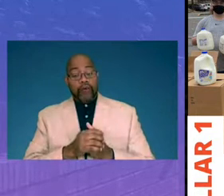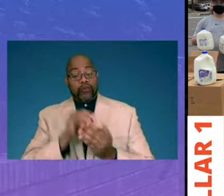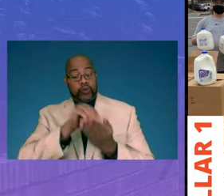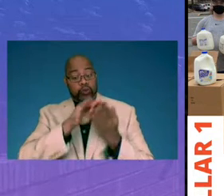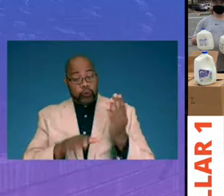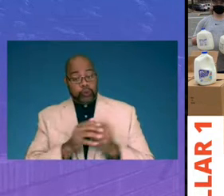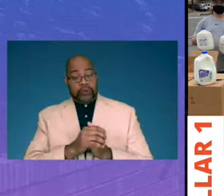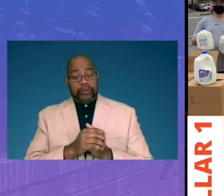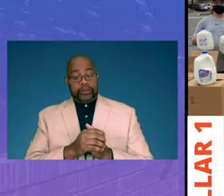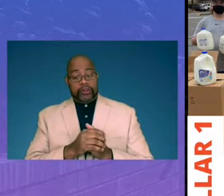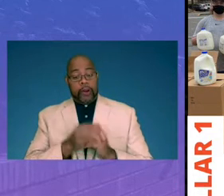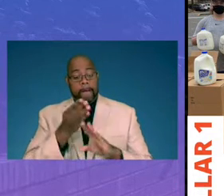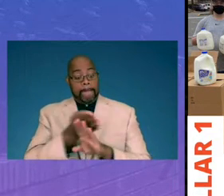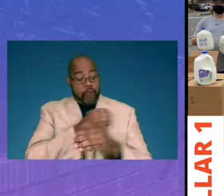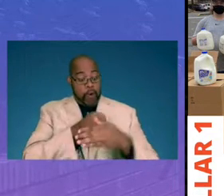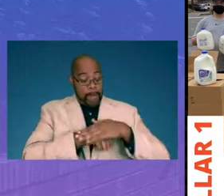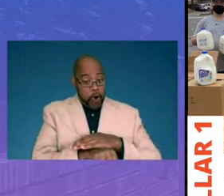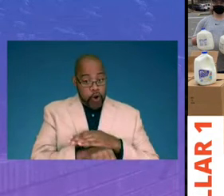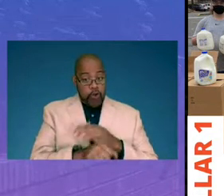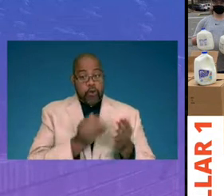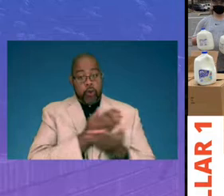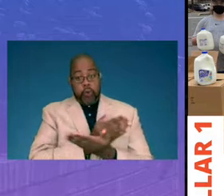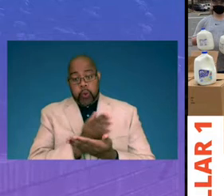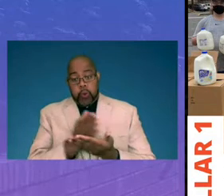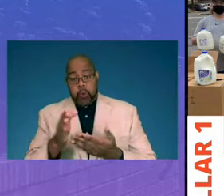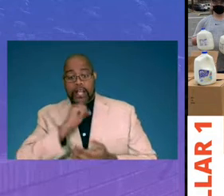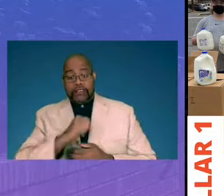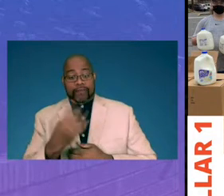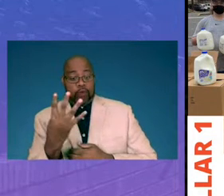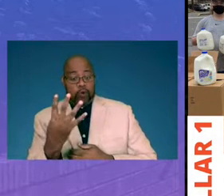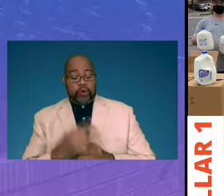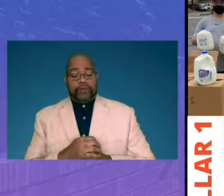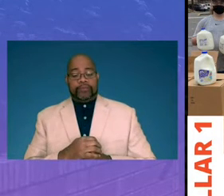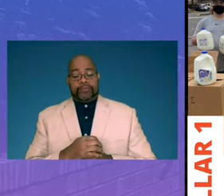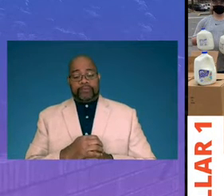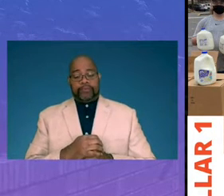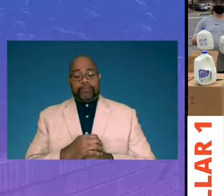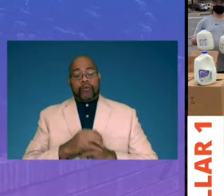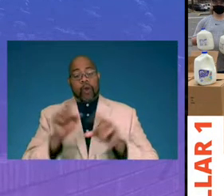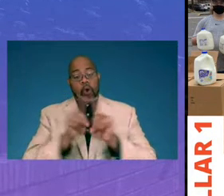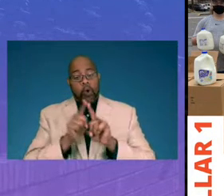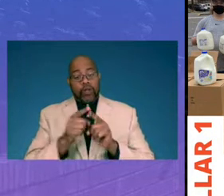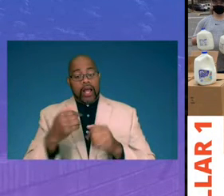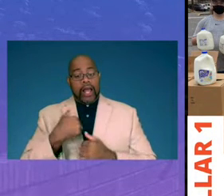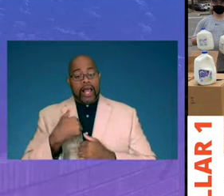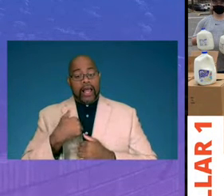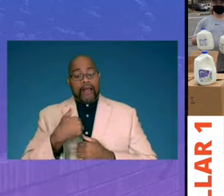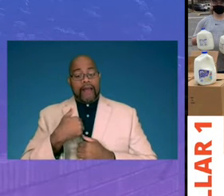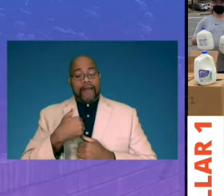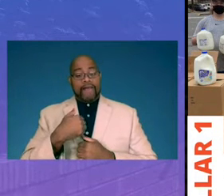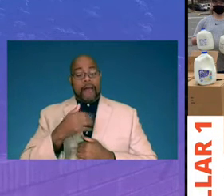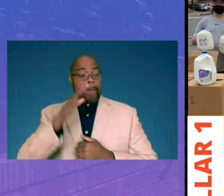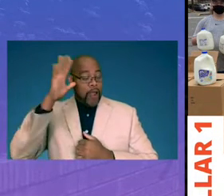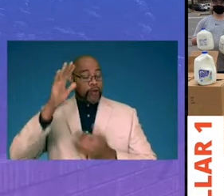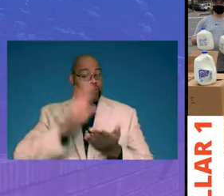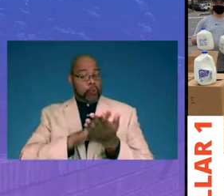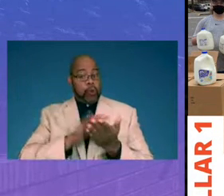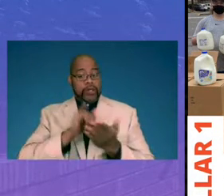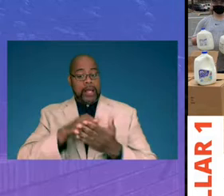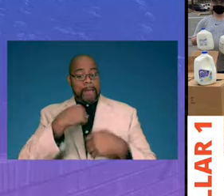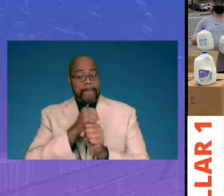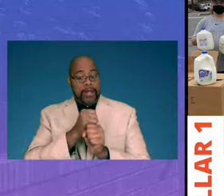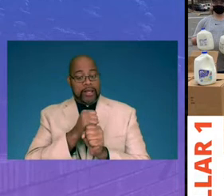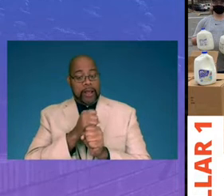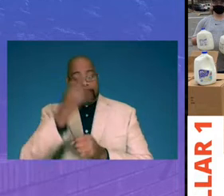before birth through age 4. Also, have Pioneer Parent Academy that was created